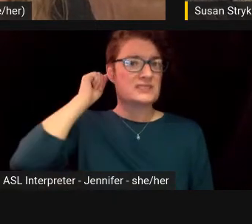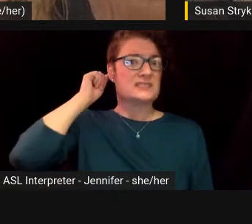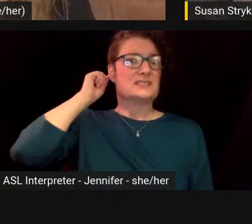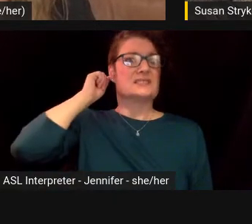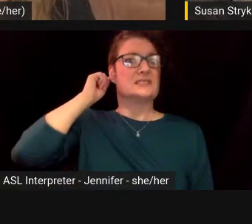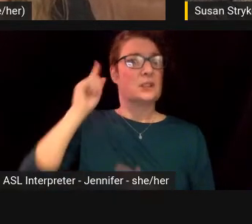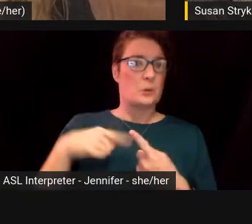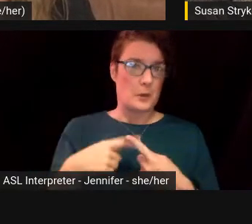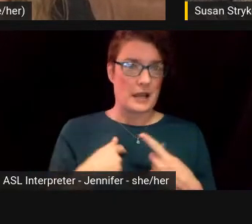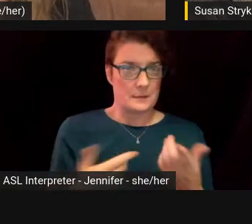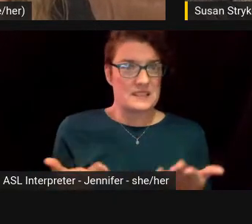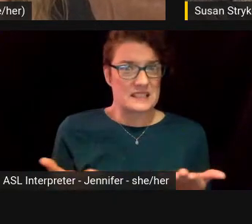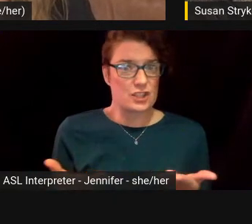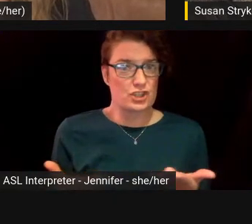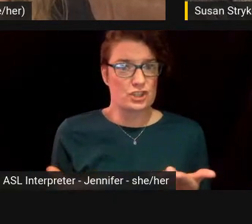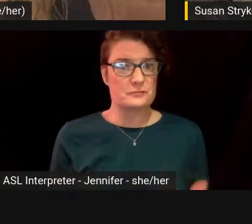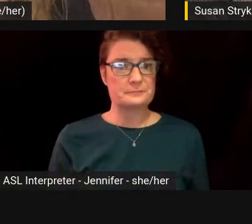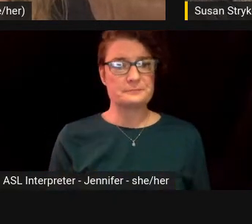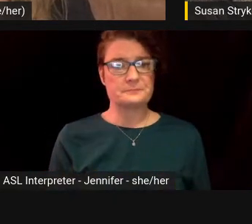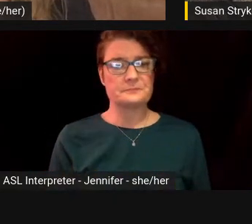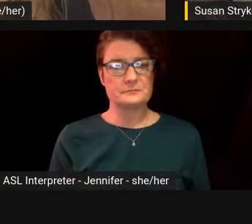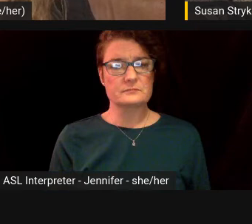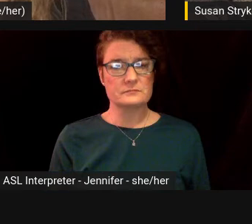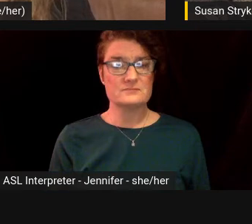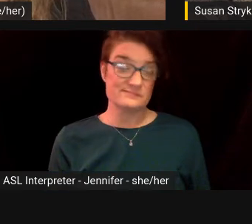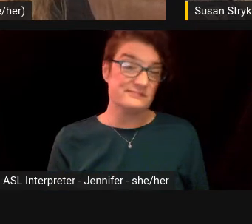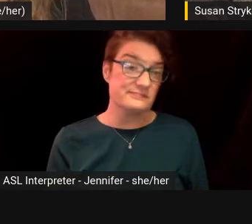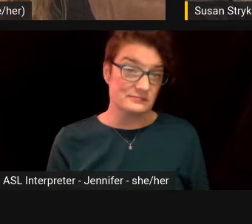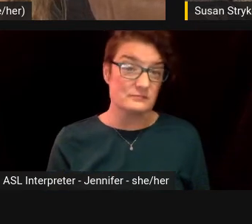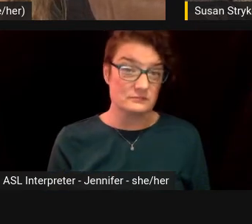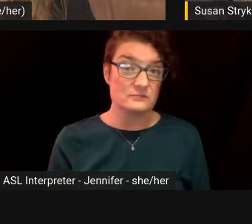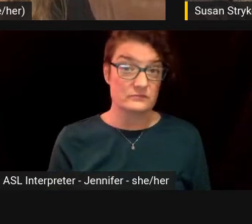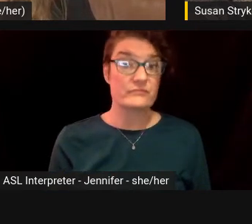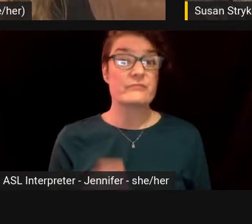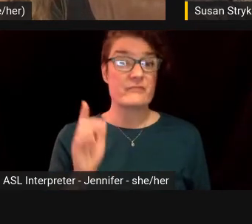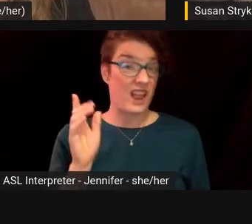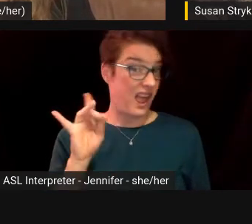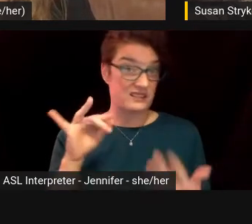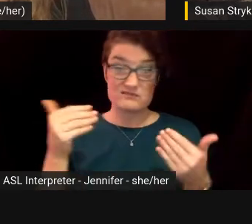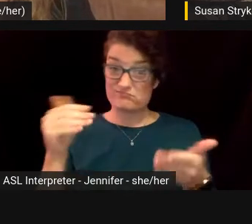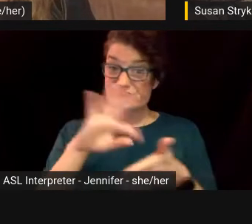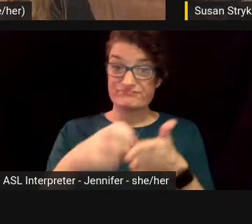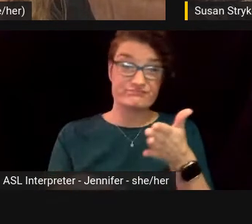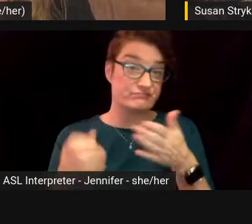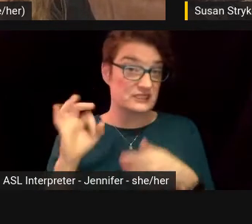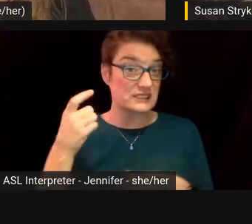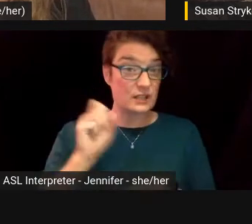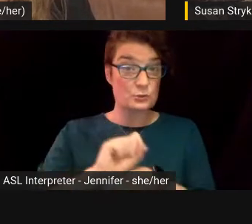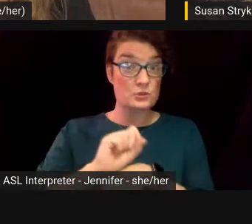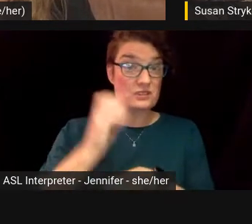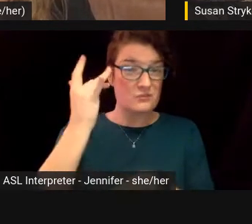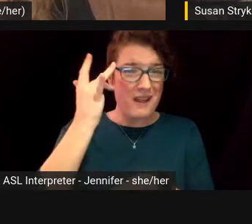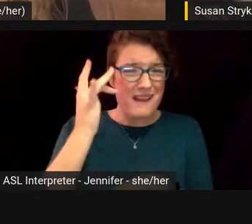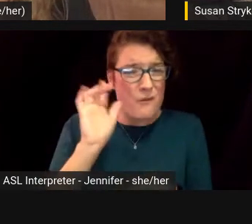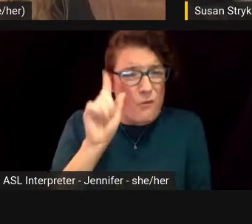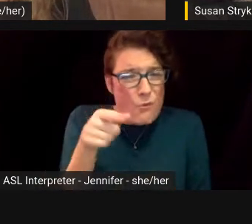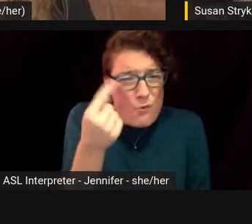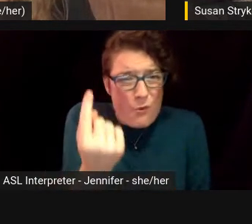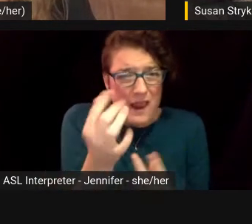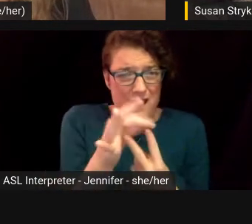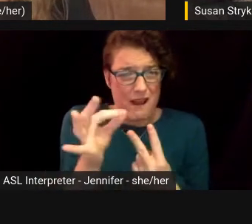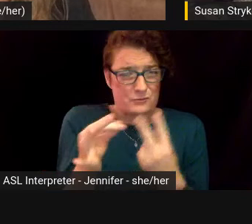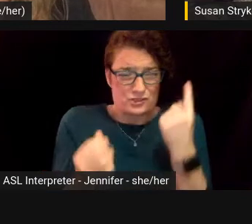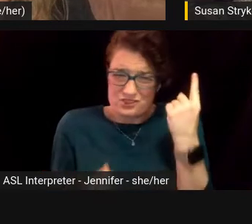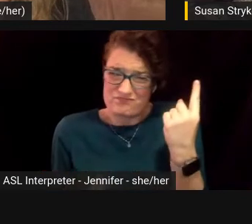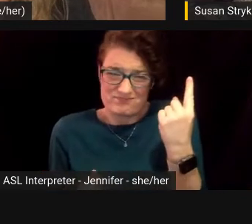here and, um, yeah, I got into a sex work because it was the only option that I had. Um,